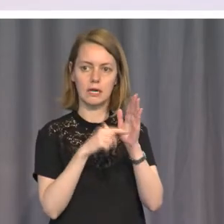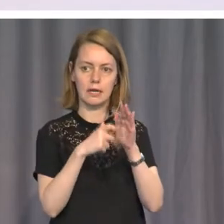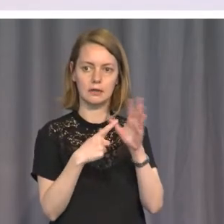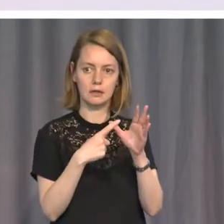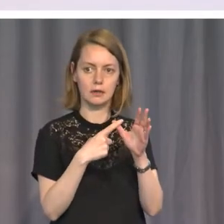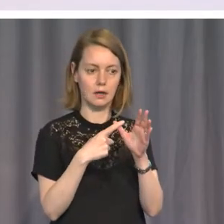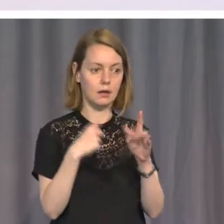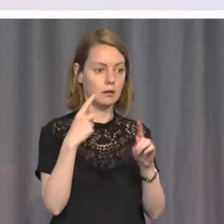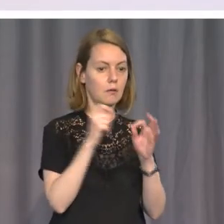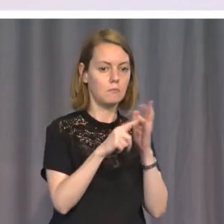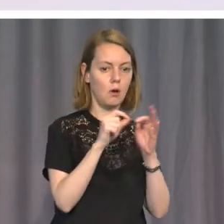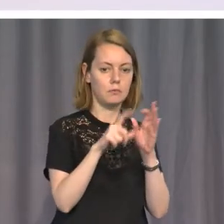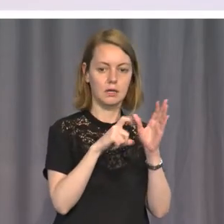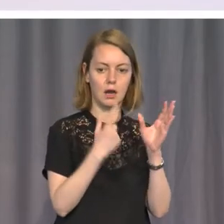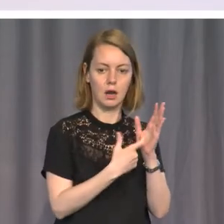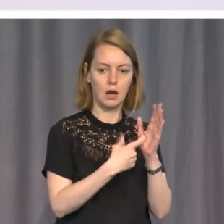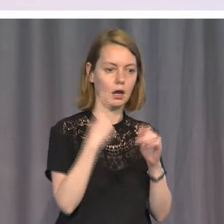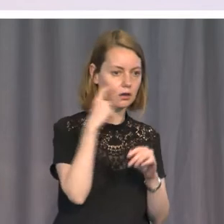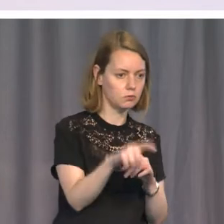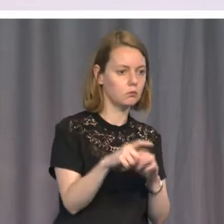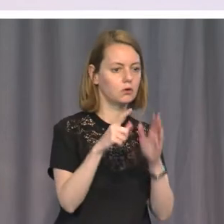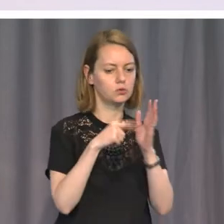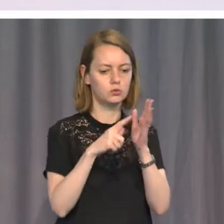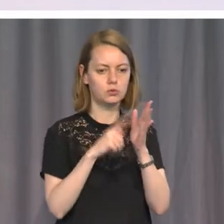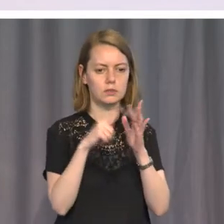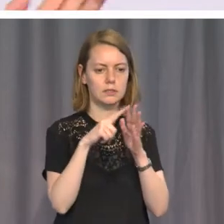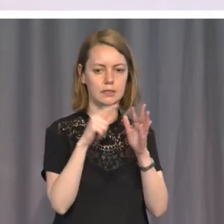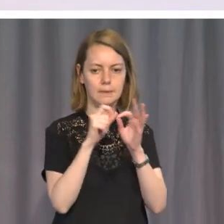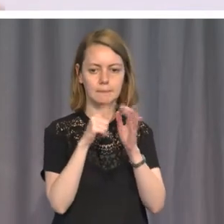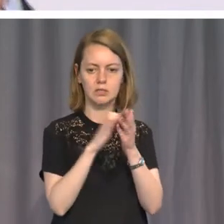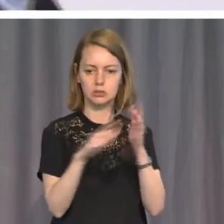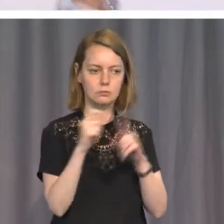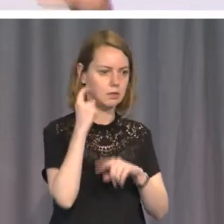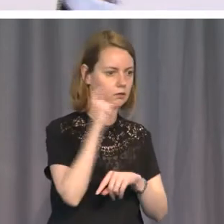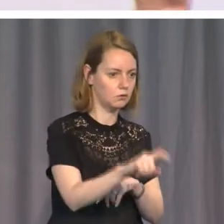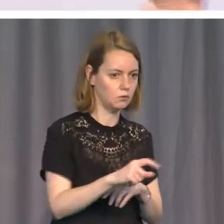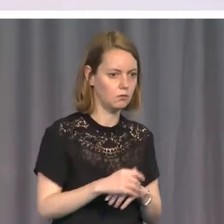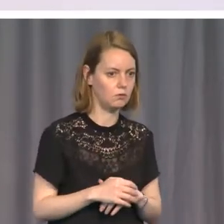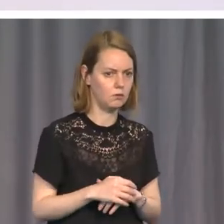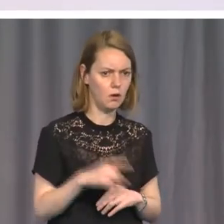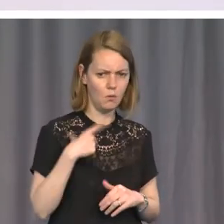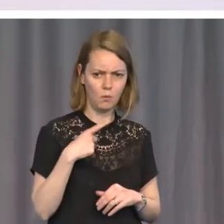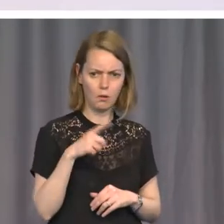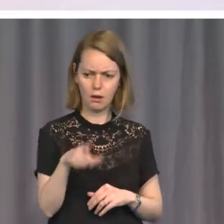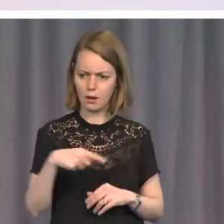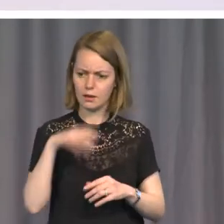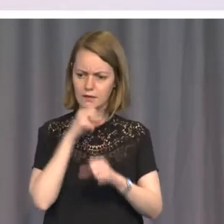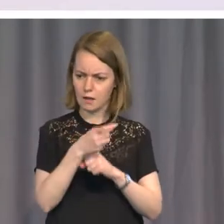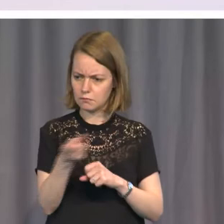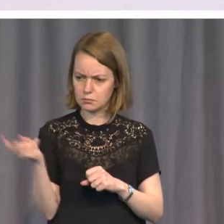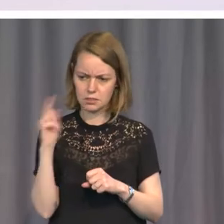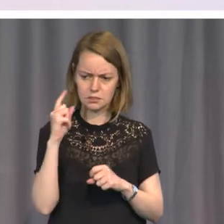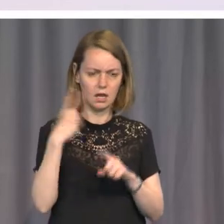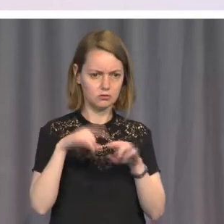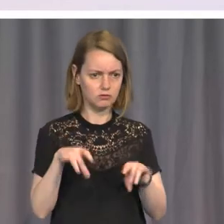policy as Julie Bishop's. But their thinking is, this seems to be the thinking of Australian